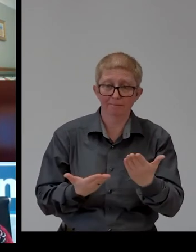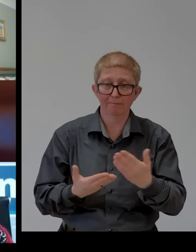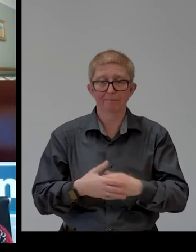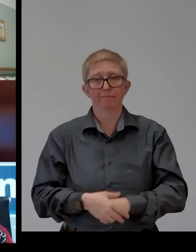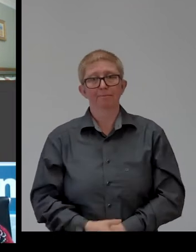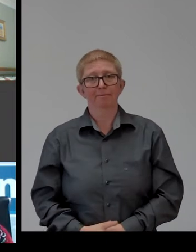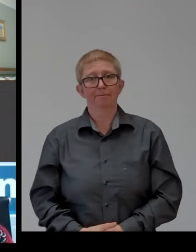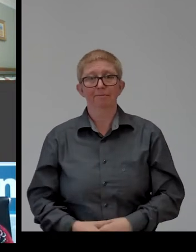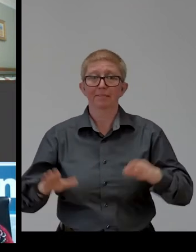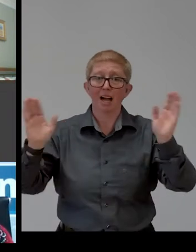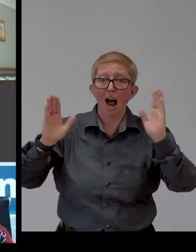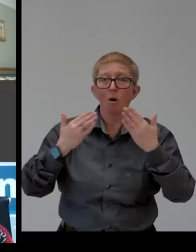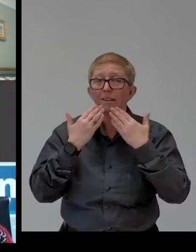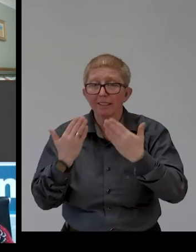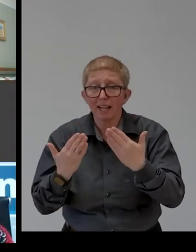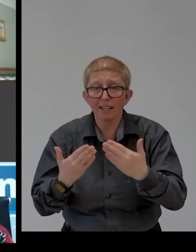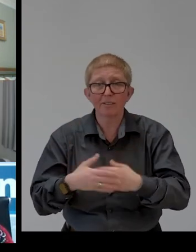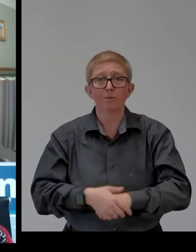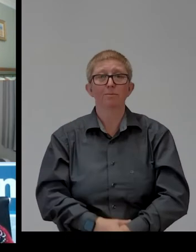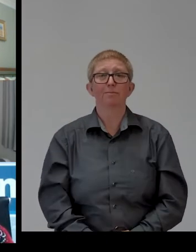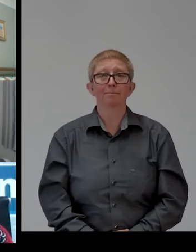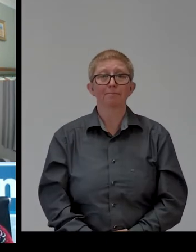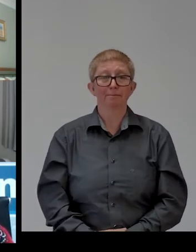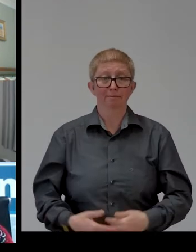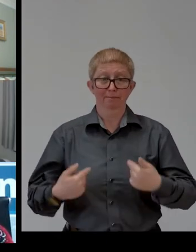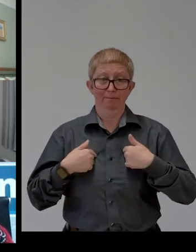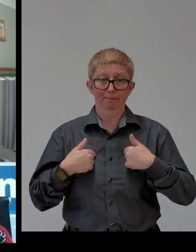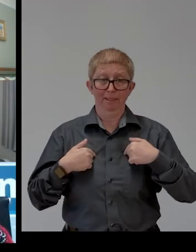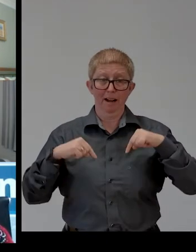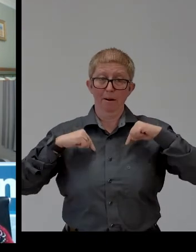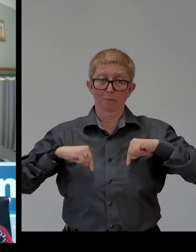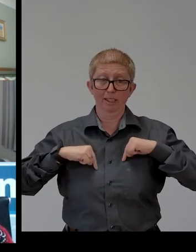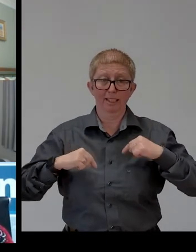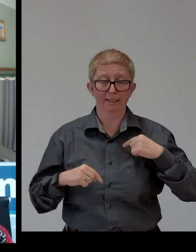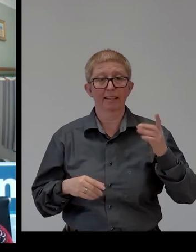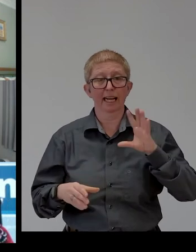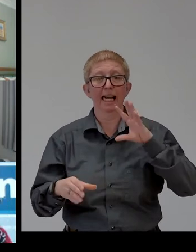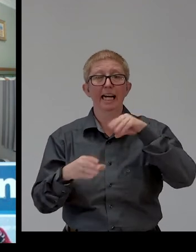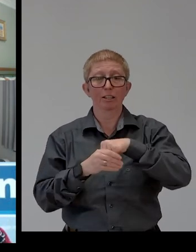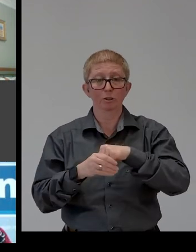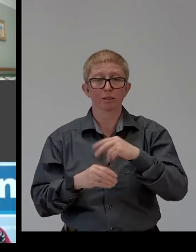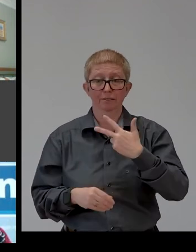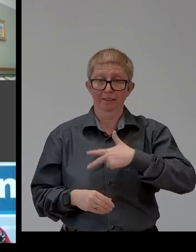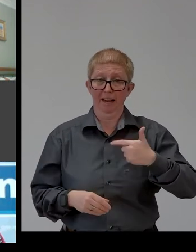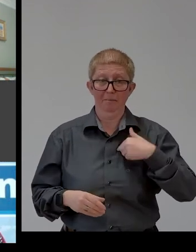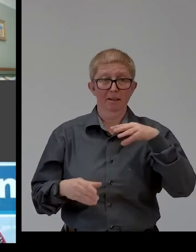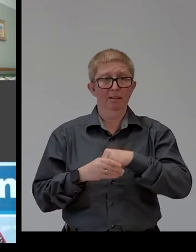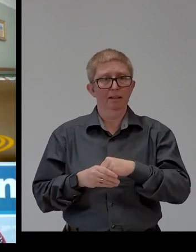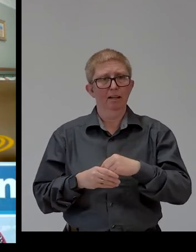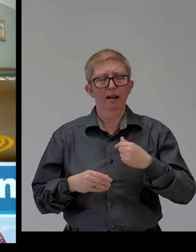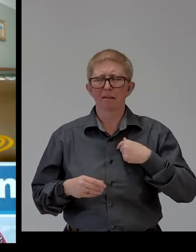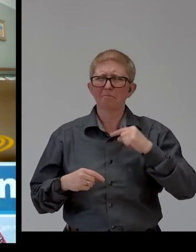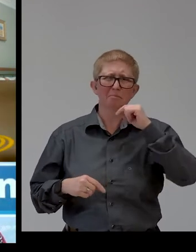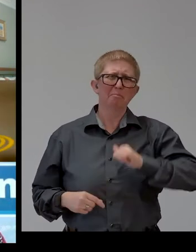Thank you. As president of LIB Inclusion Denmark, I'm very proud of this award for